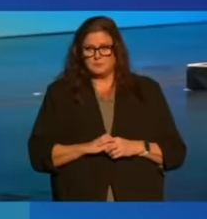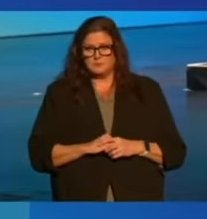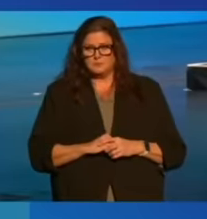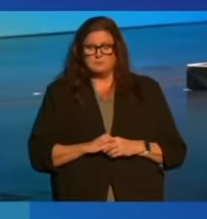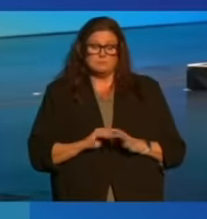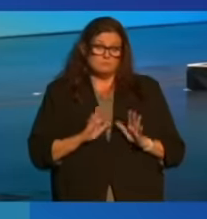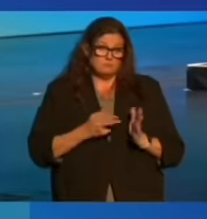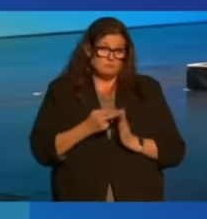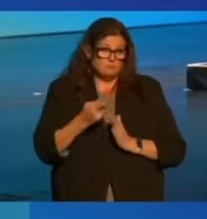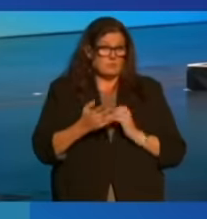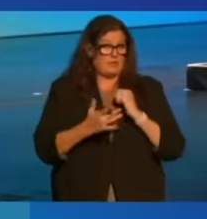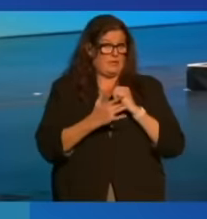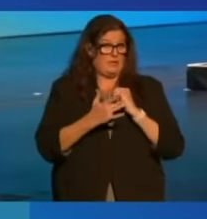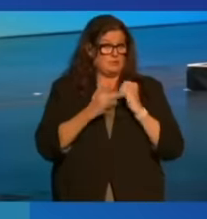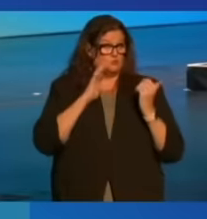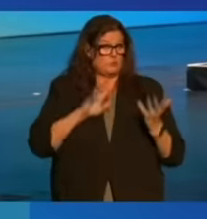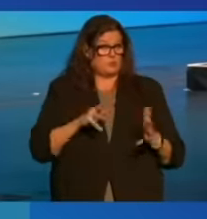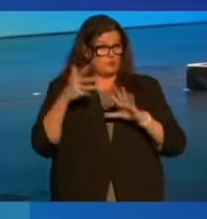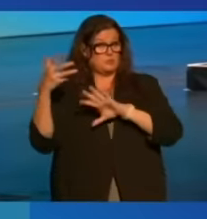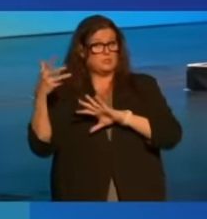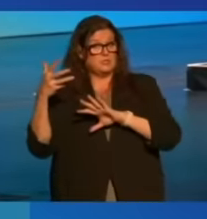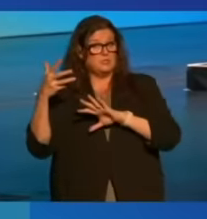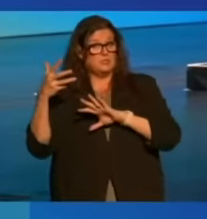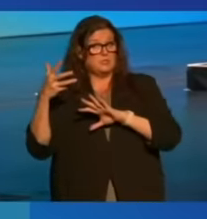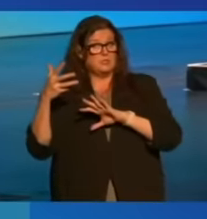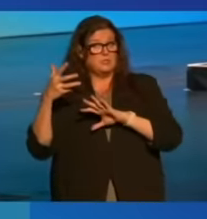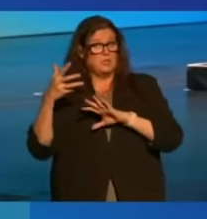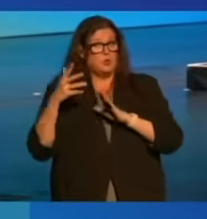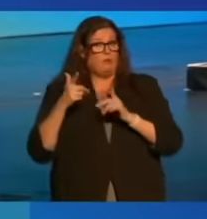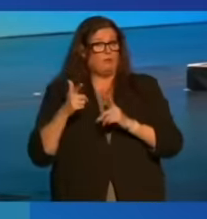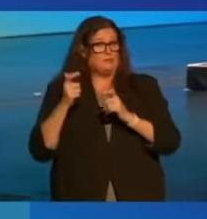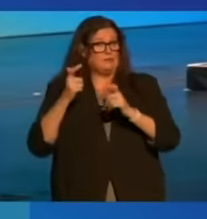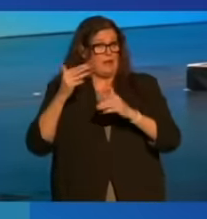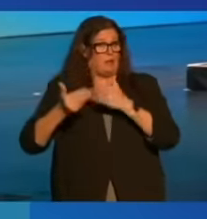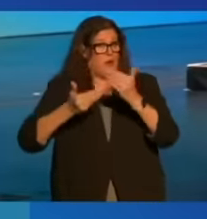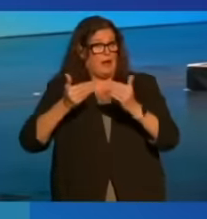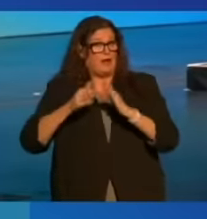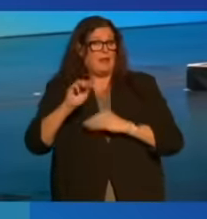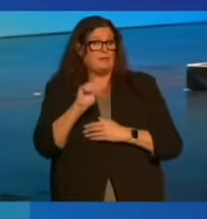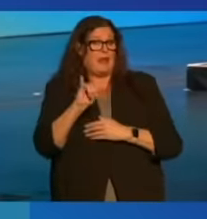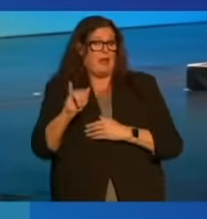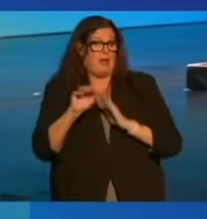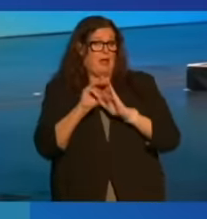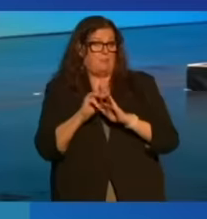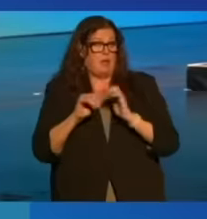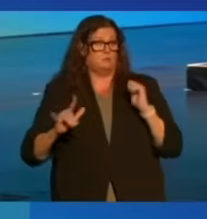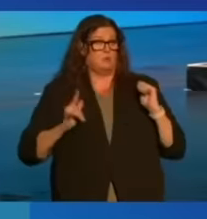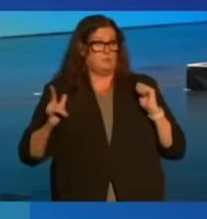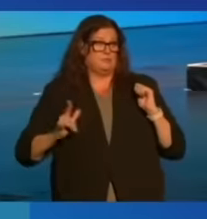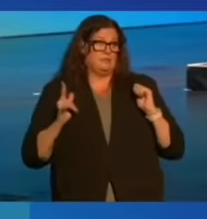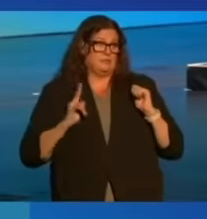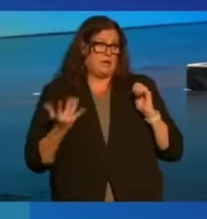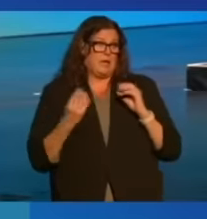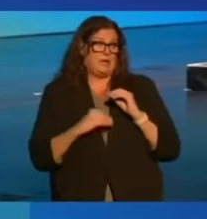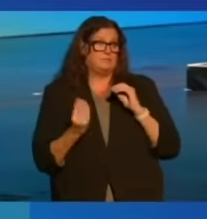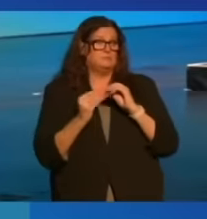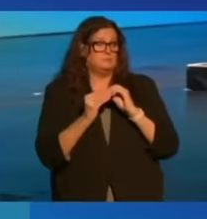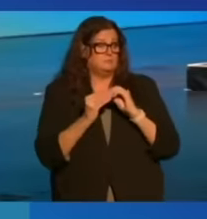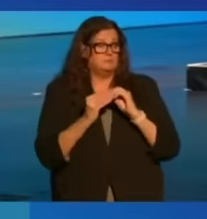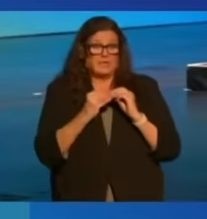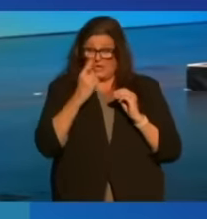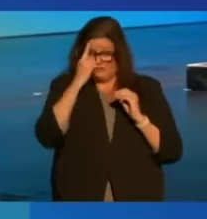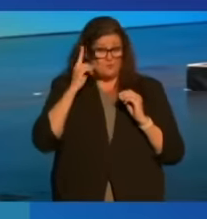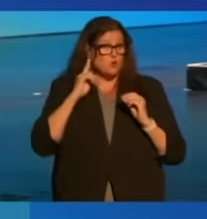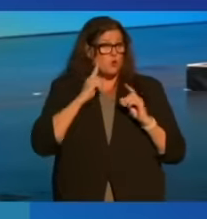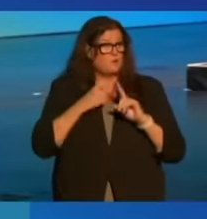In fact, technological disruptions are only going to accelerate as AI models get more sophisticated. I think you may have